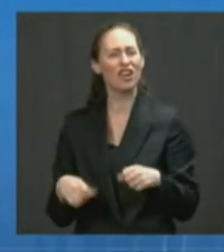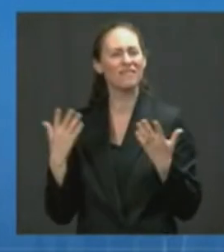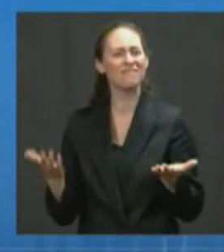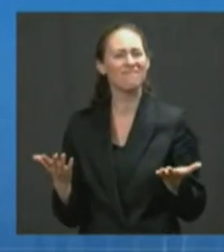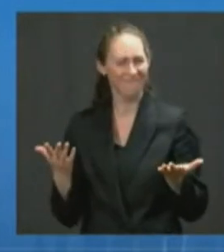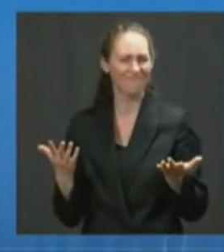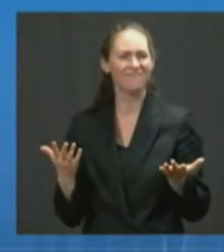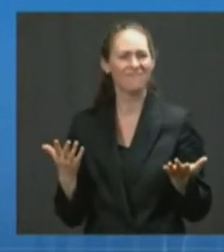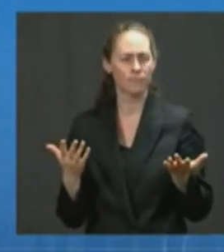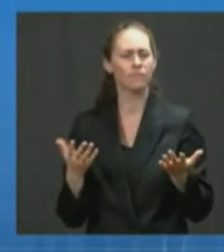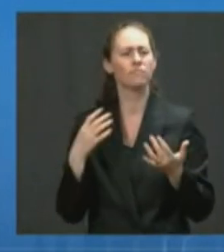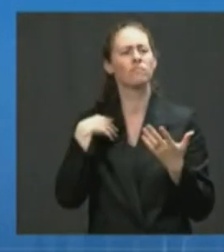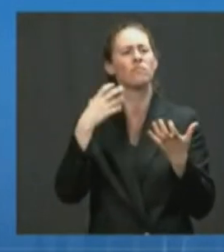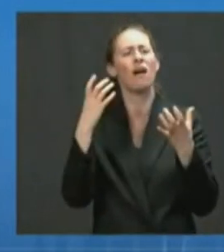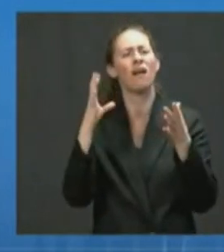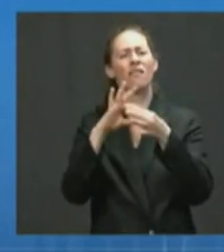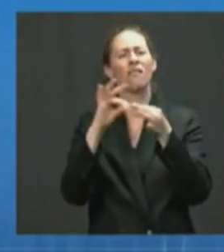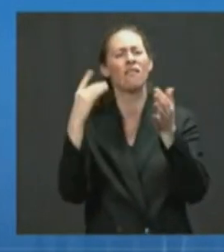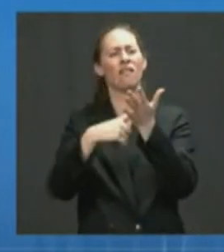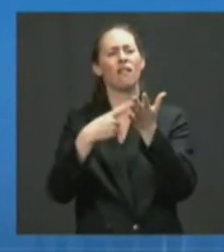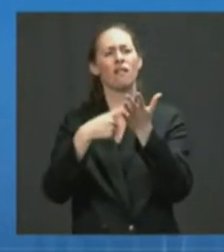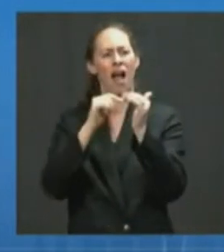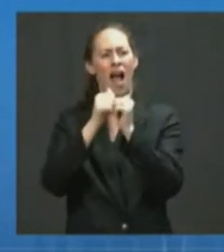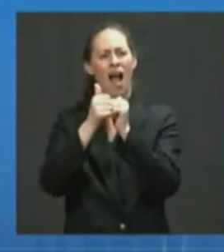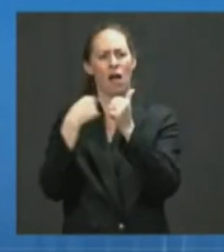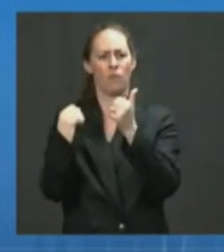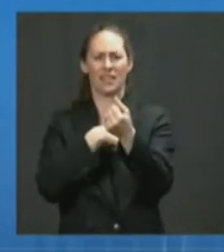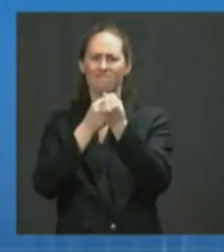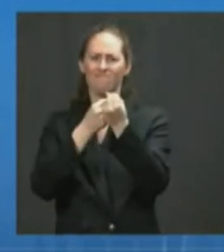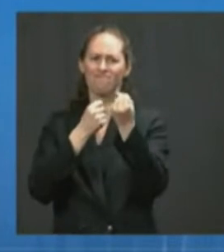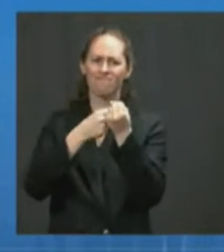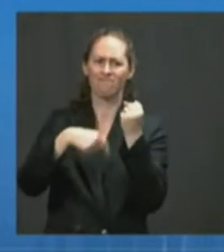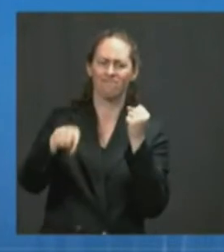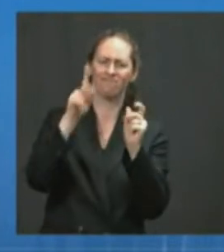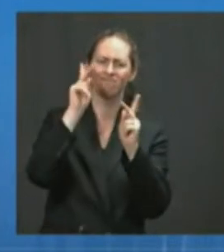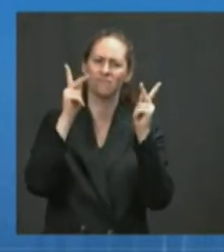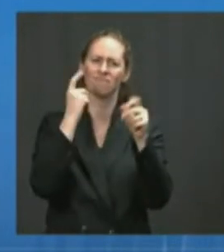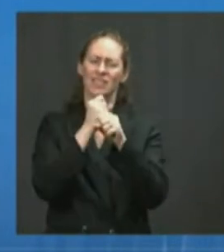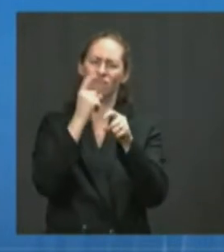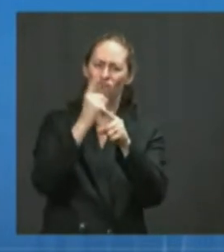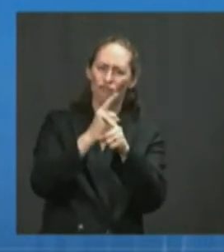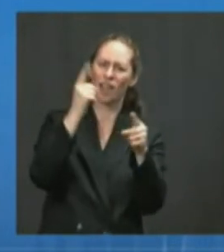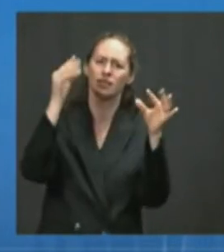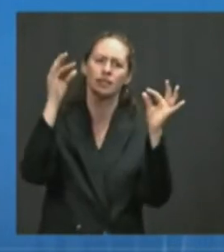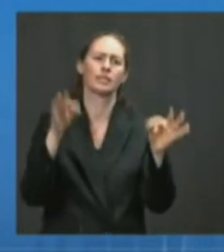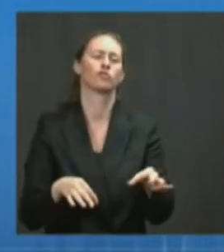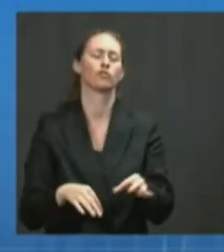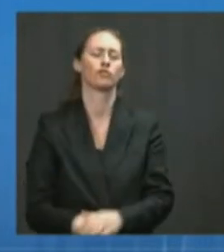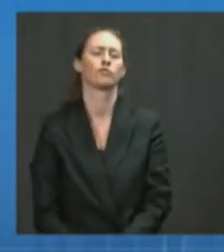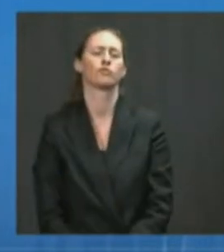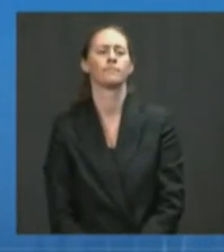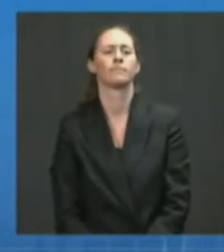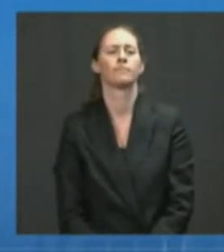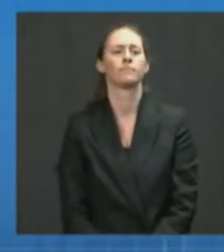continuing to support people in making their decisions about the vaccine. First, we are ramping up our work with trusted messengers in key communities.